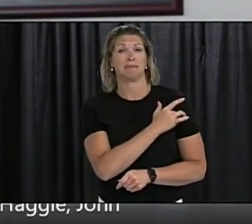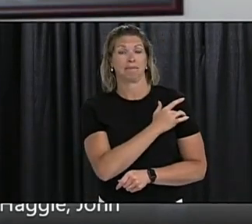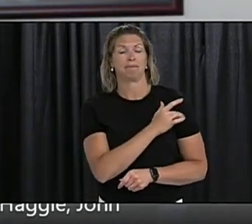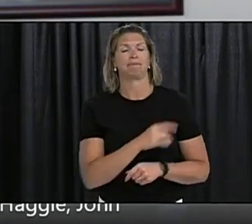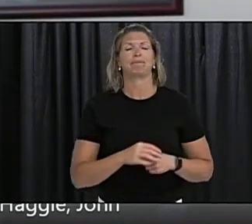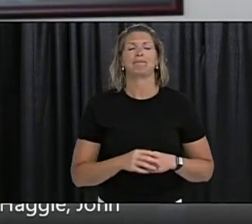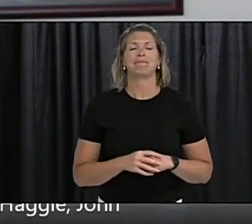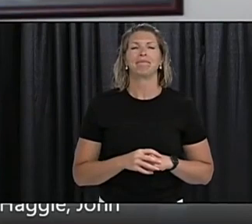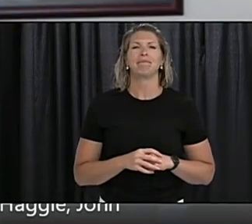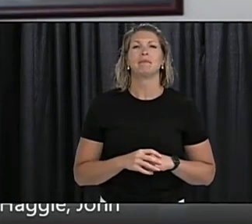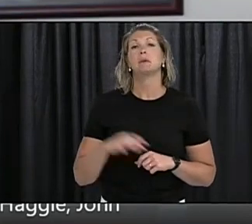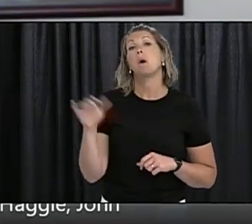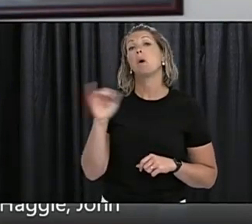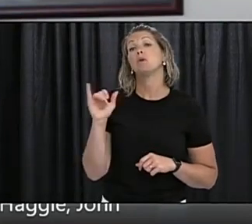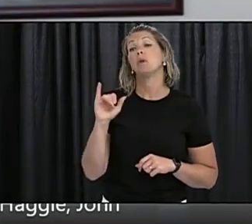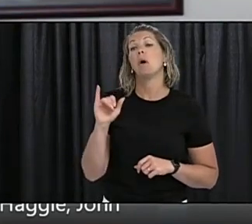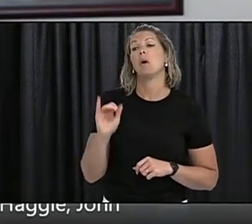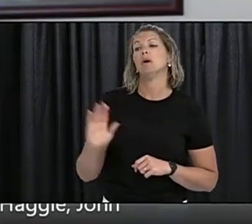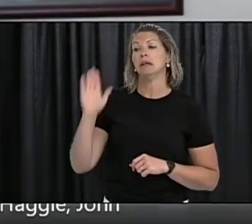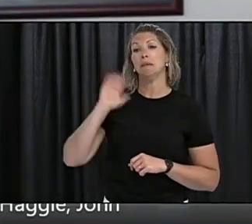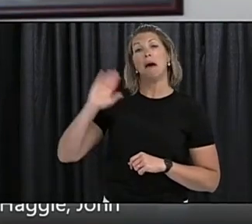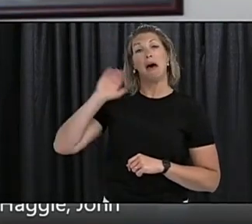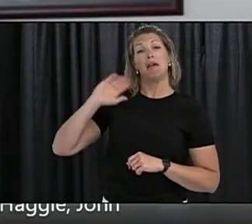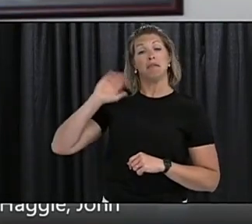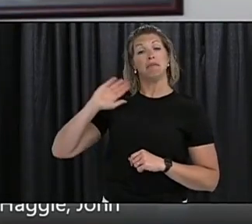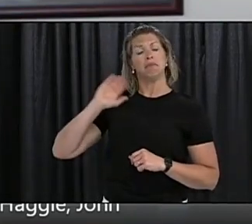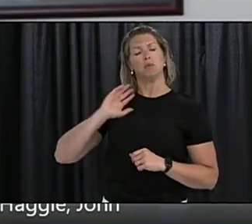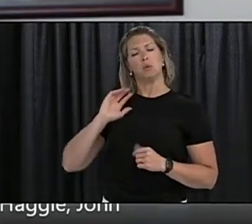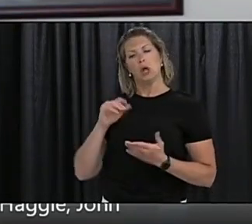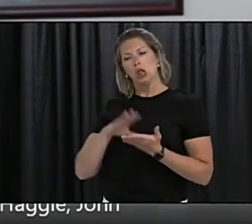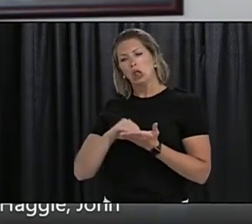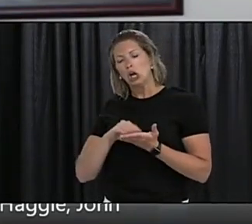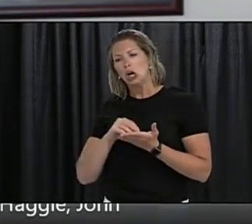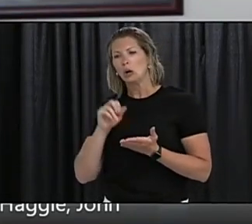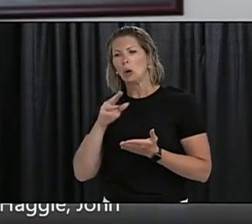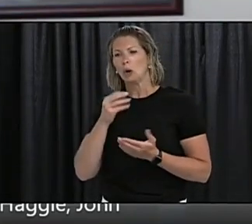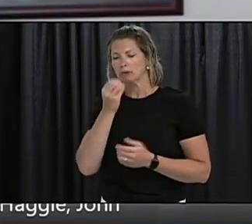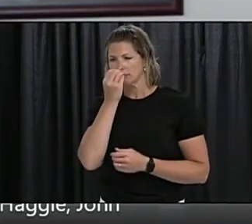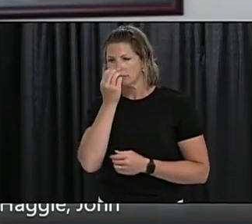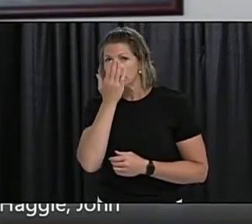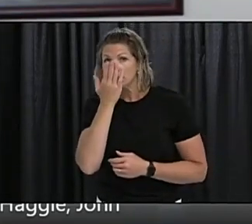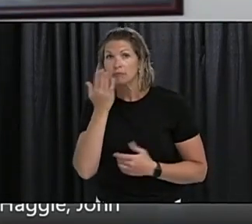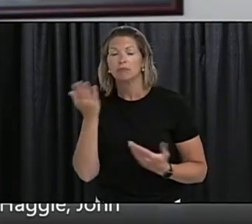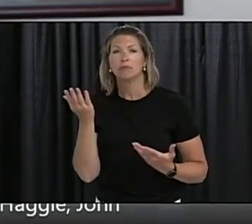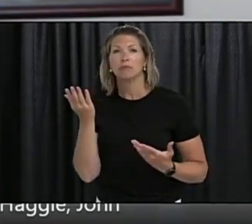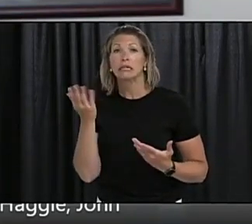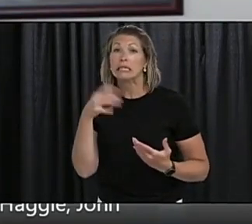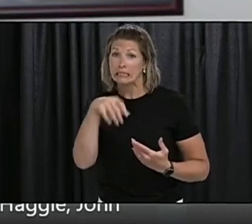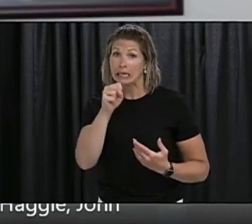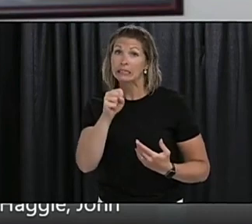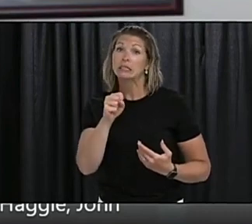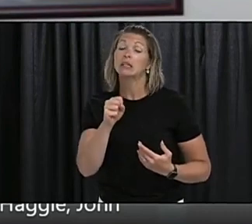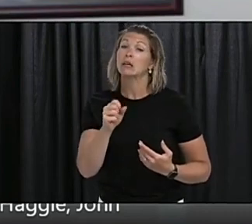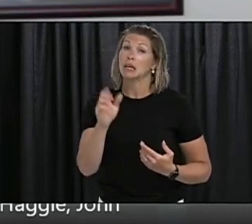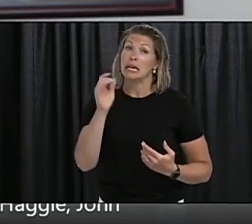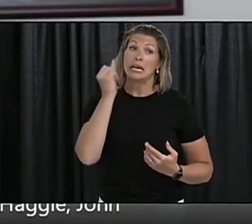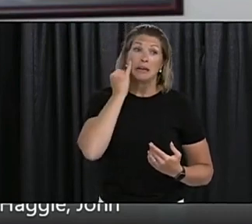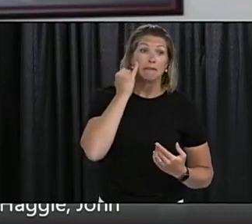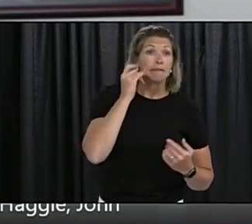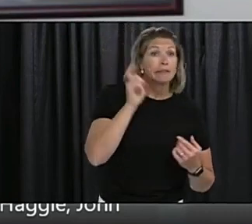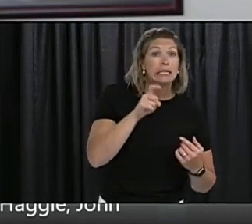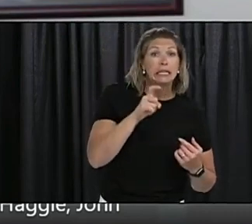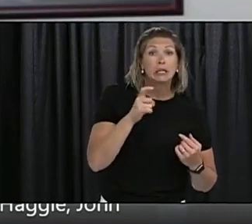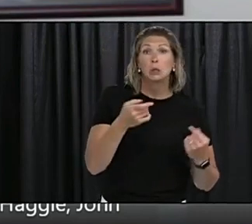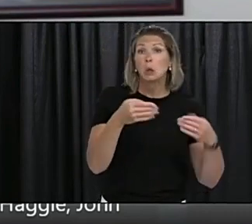past, where we were still learning, we really shut down the healthcare system to all but emergencies and cancer